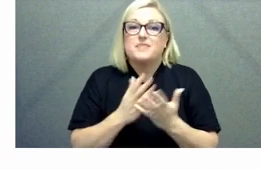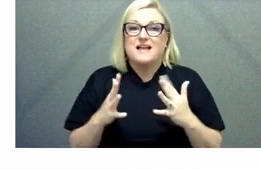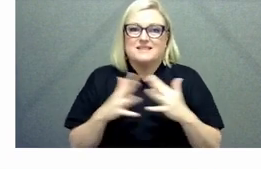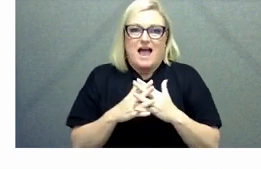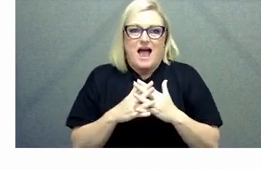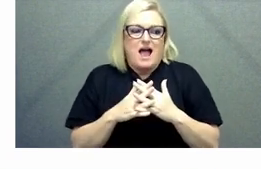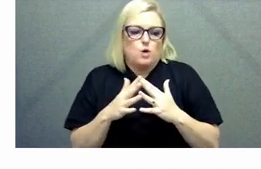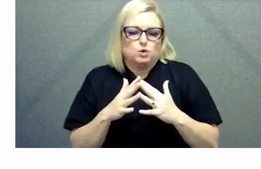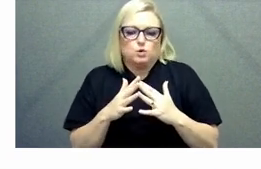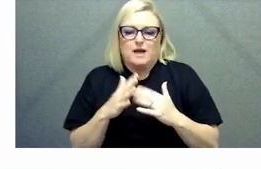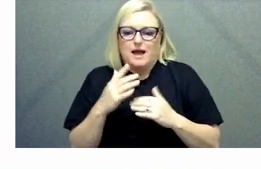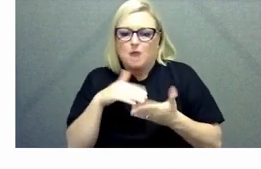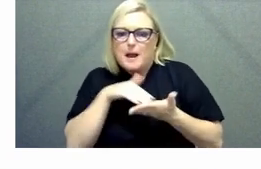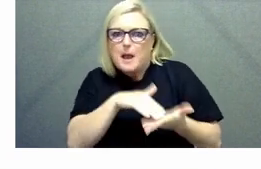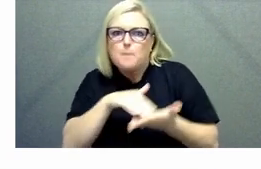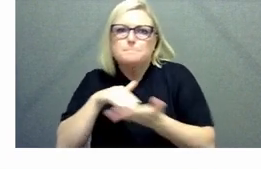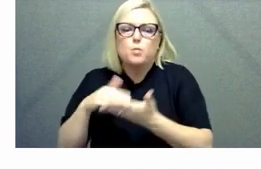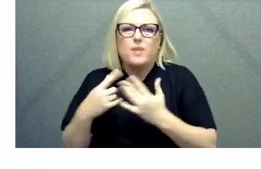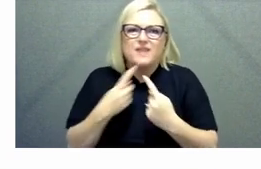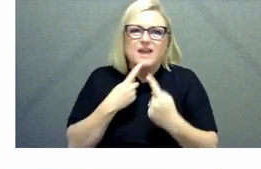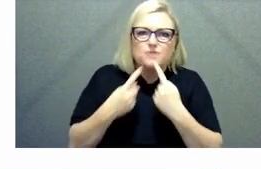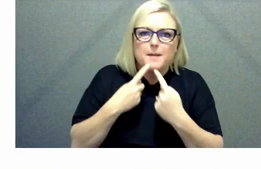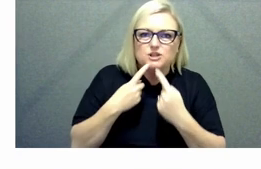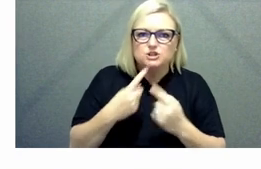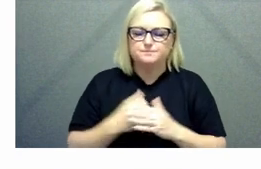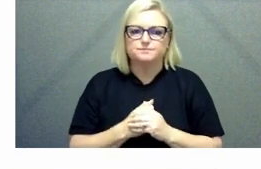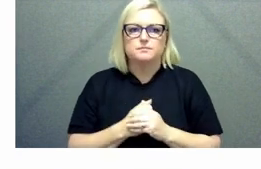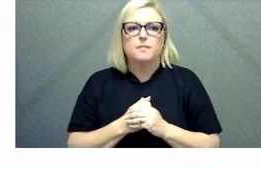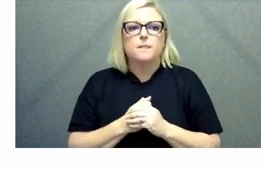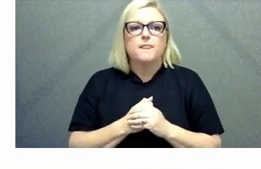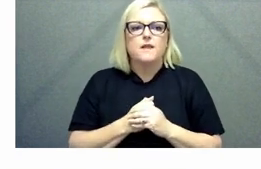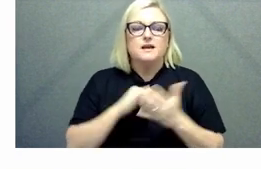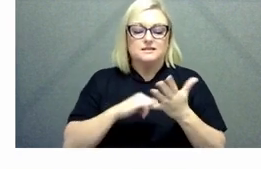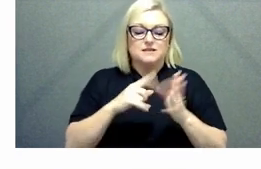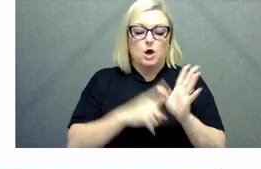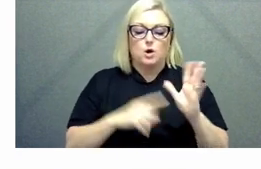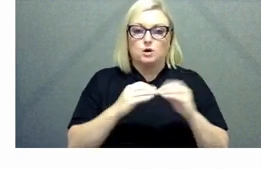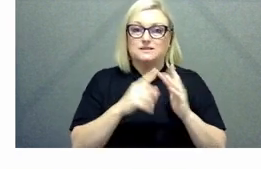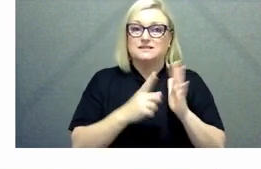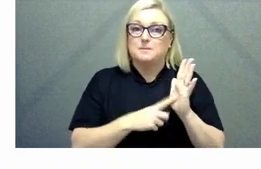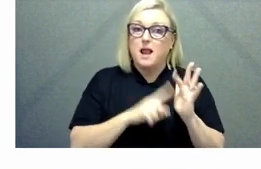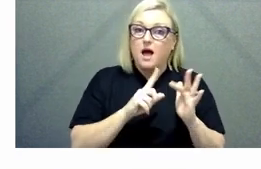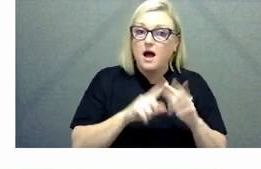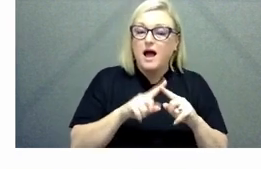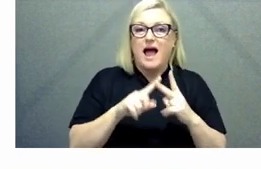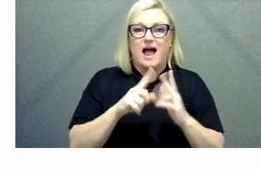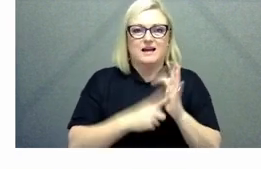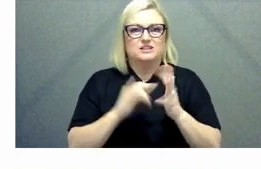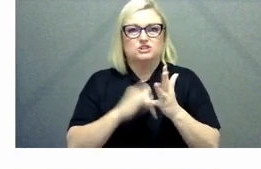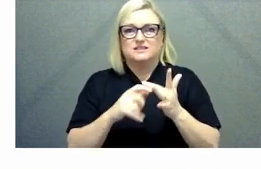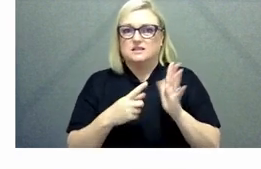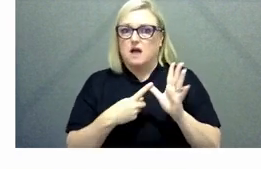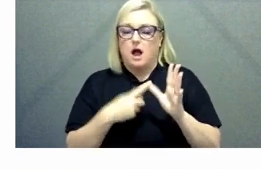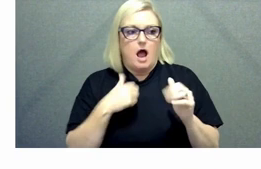and i just wanted to uh particularly back in both what sabilla and jessica had said but particularly that